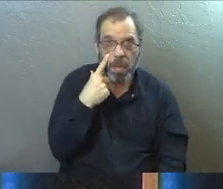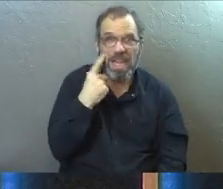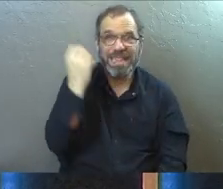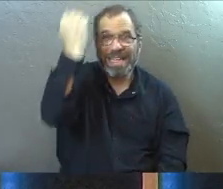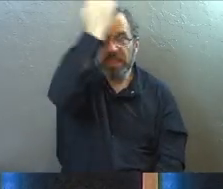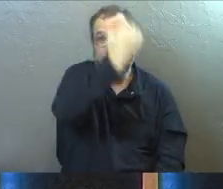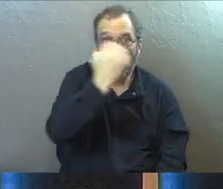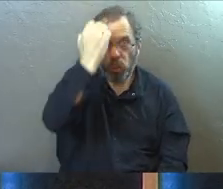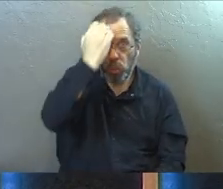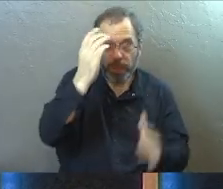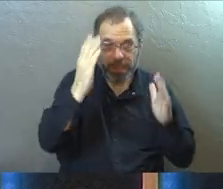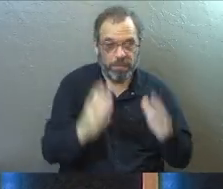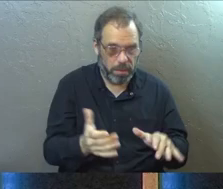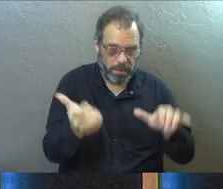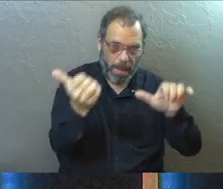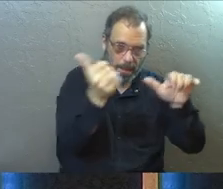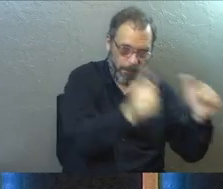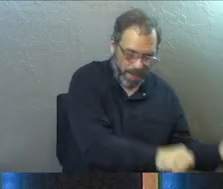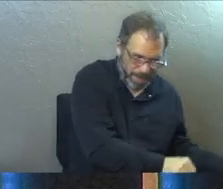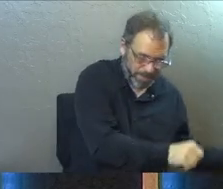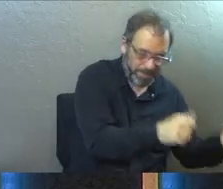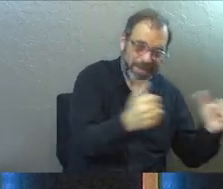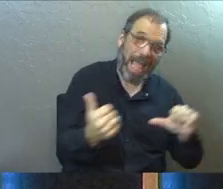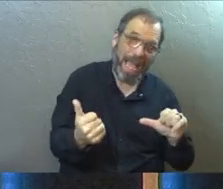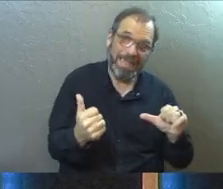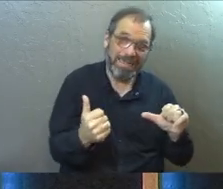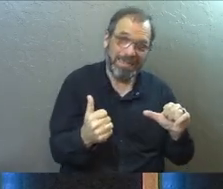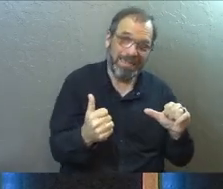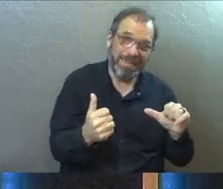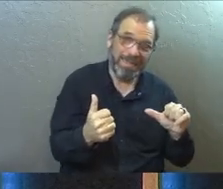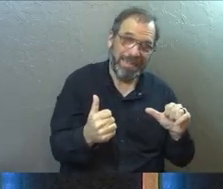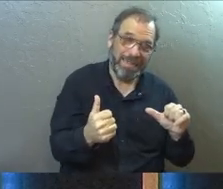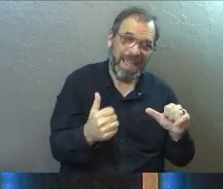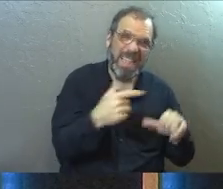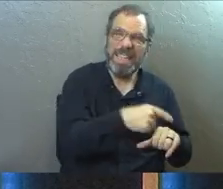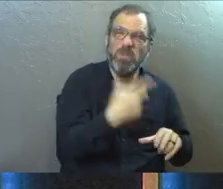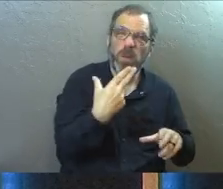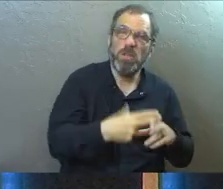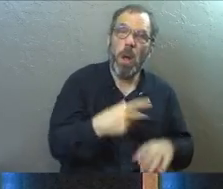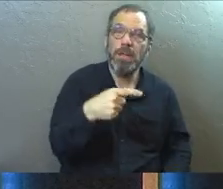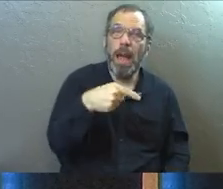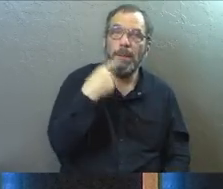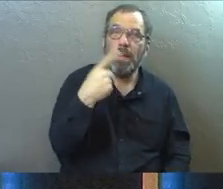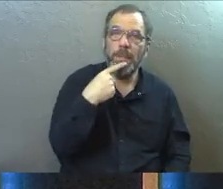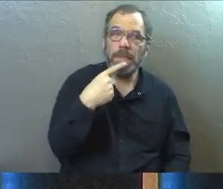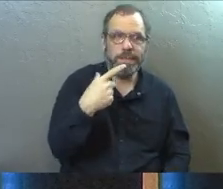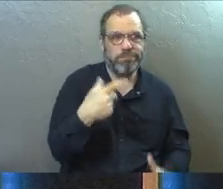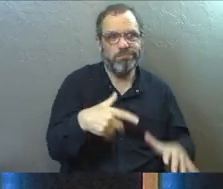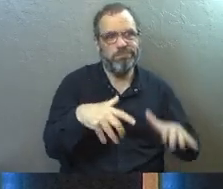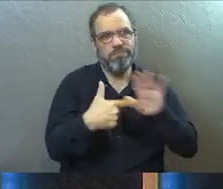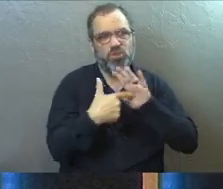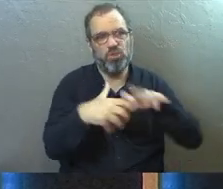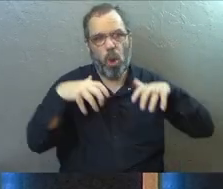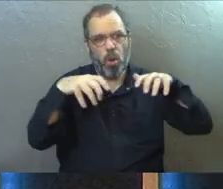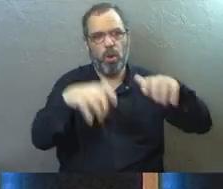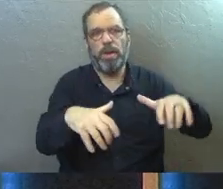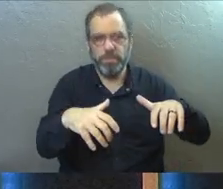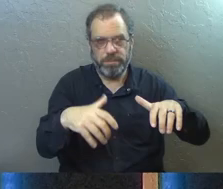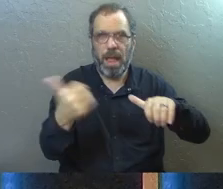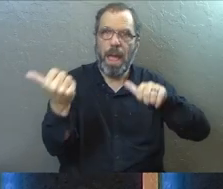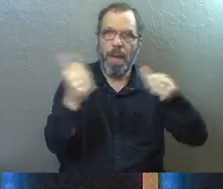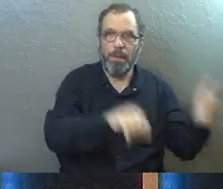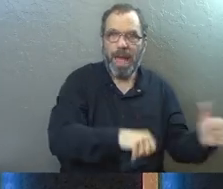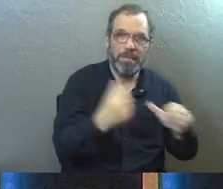Ethiopian official get baptized right there. This is a public baptism that is a sign and a symbol.